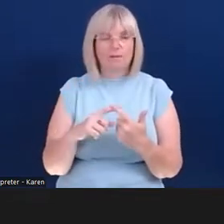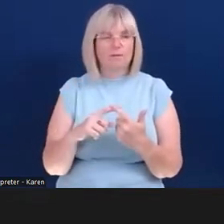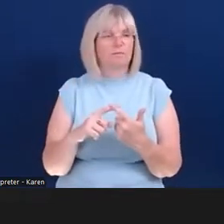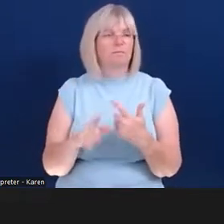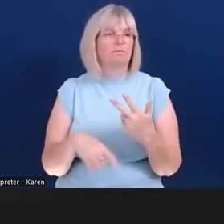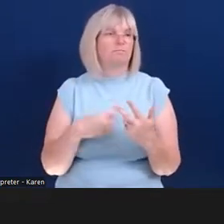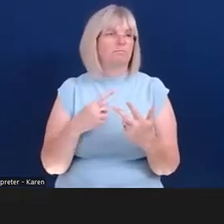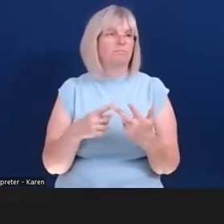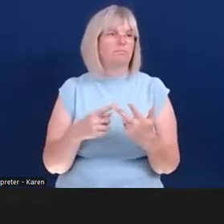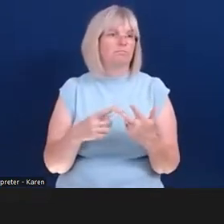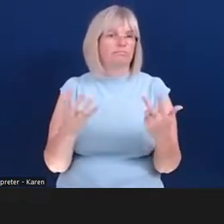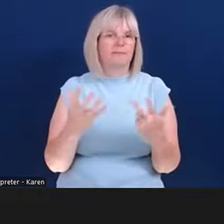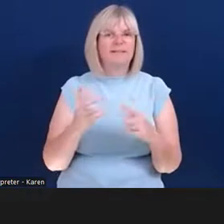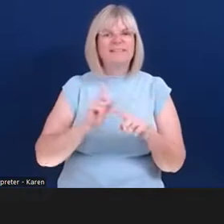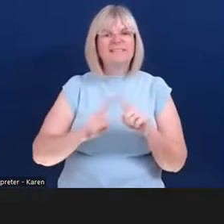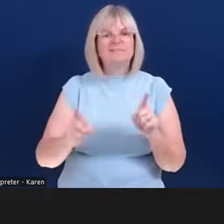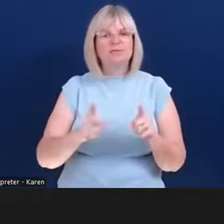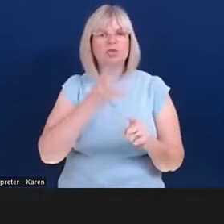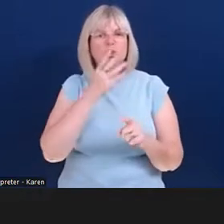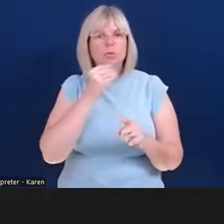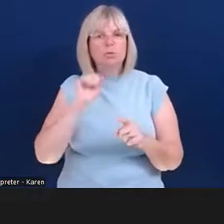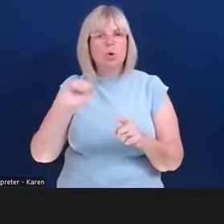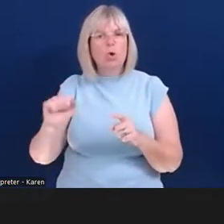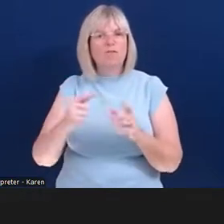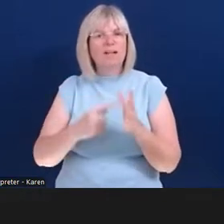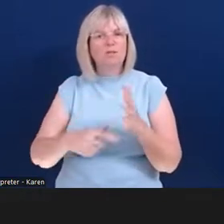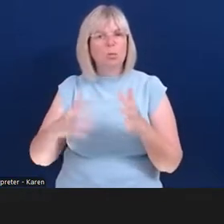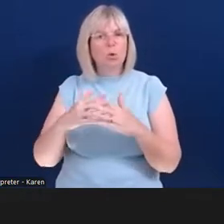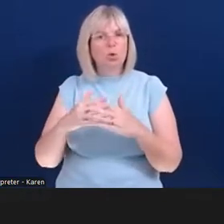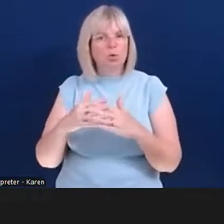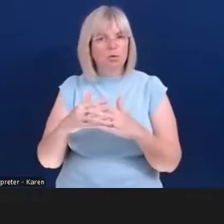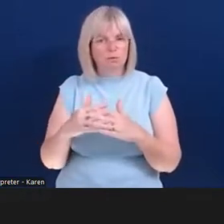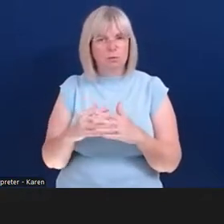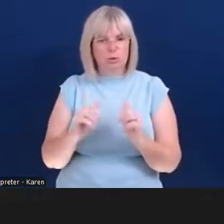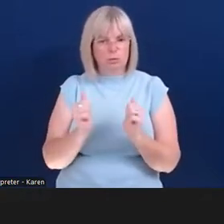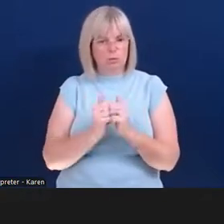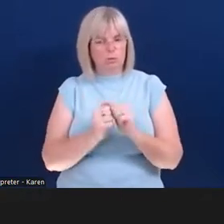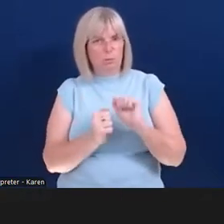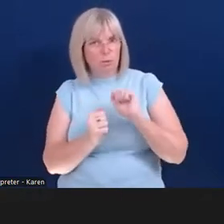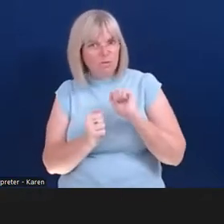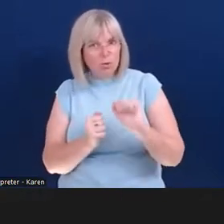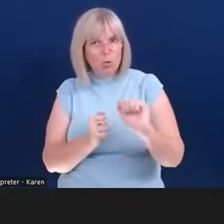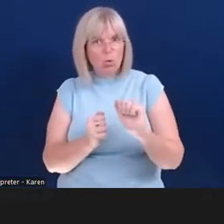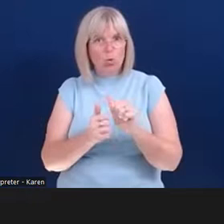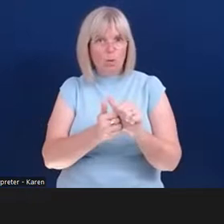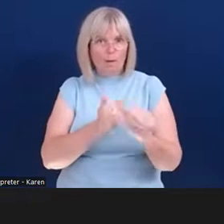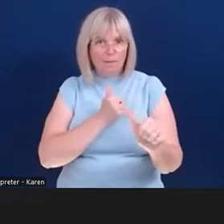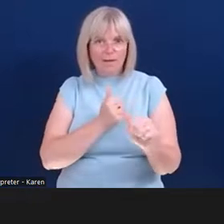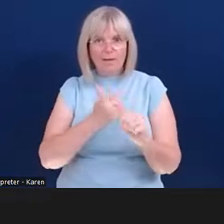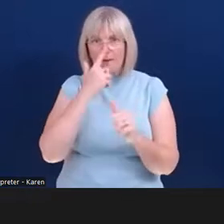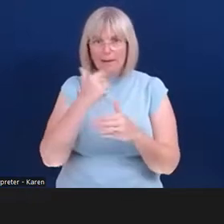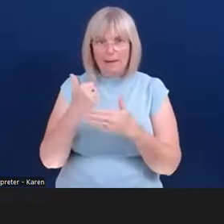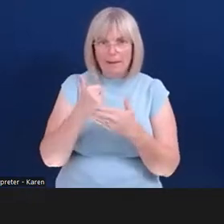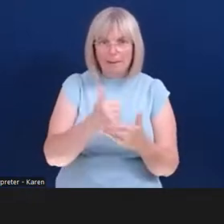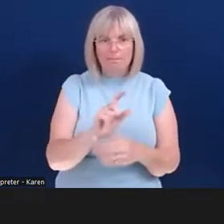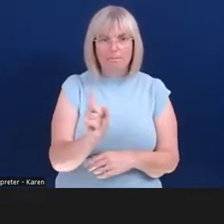uses of access to work granting and things like that, what is suitable for your industry and how to help you out. So make use of what you've